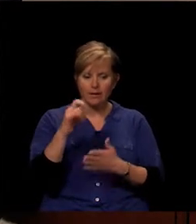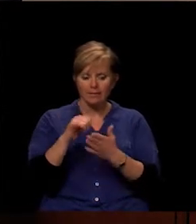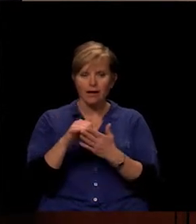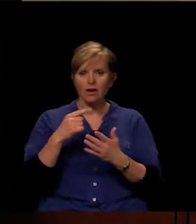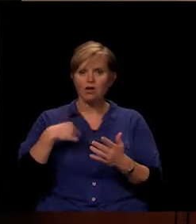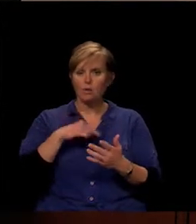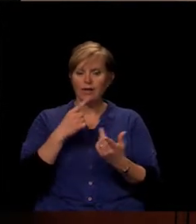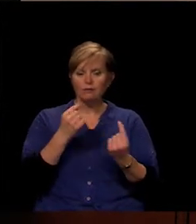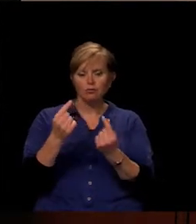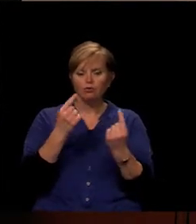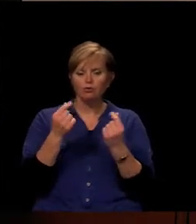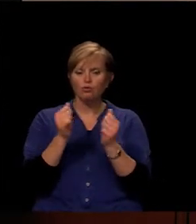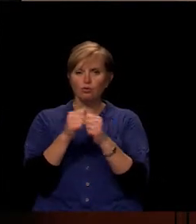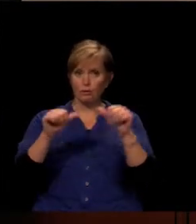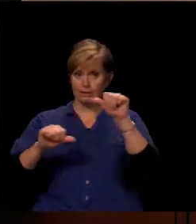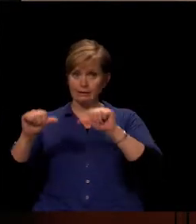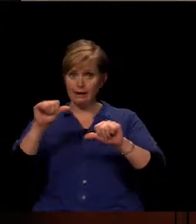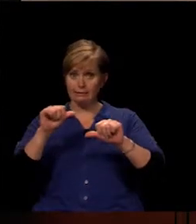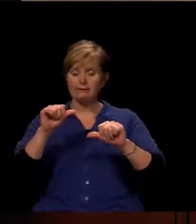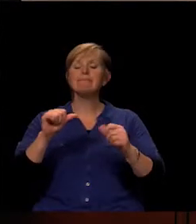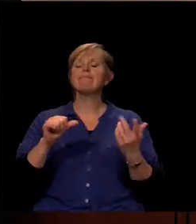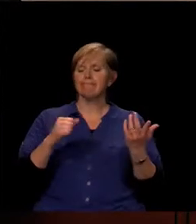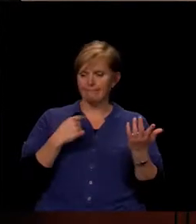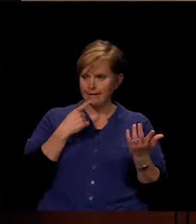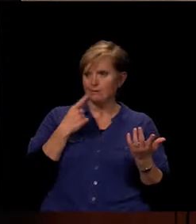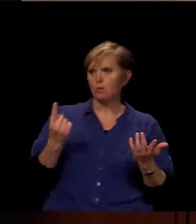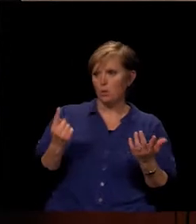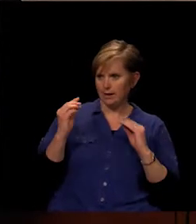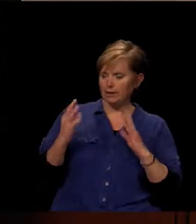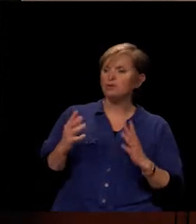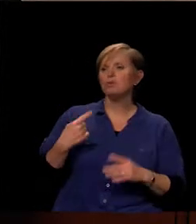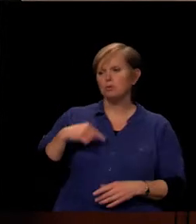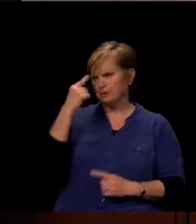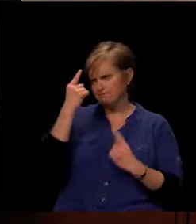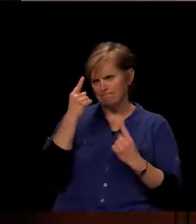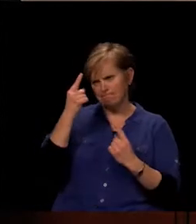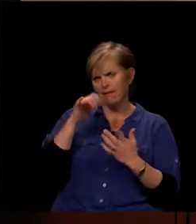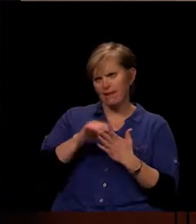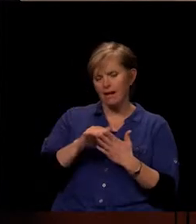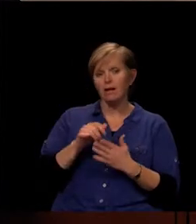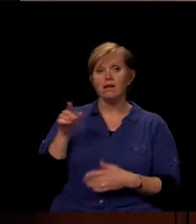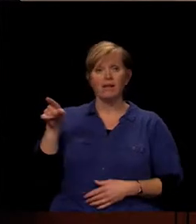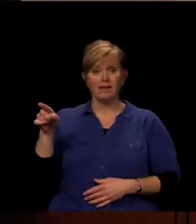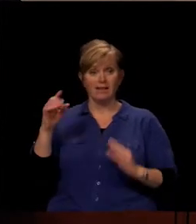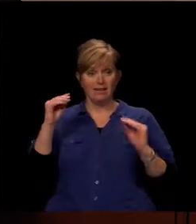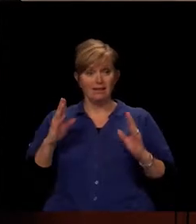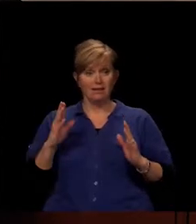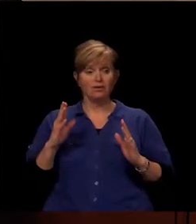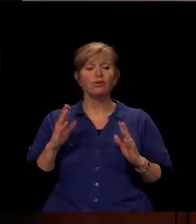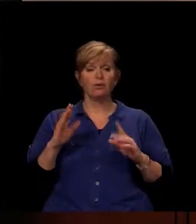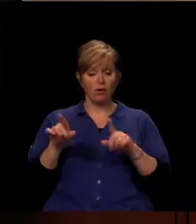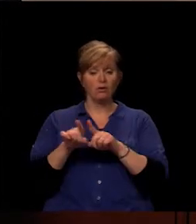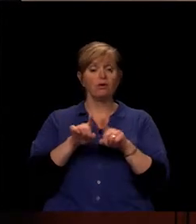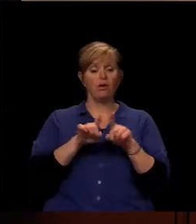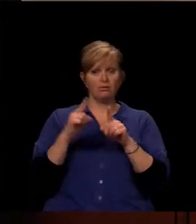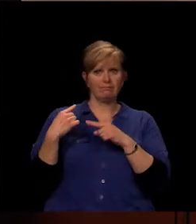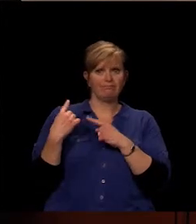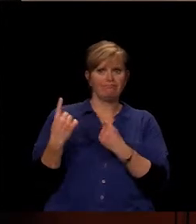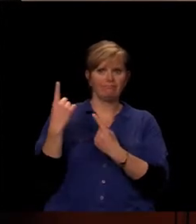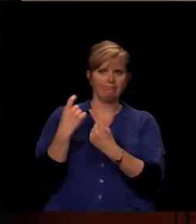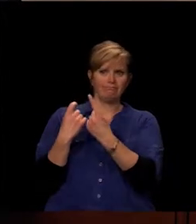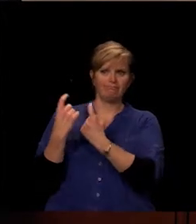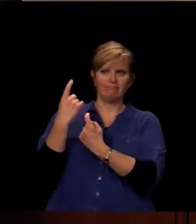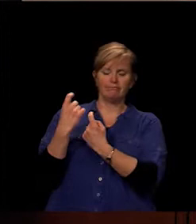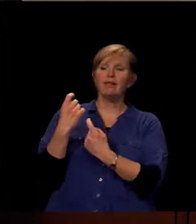And I said, well, as a matter of fact, that's something we're considering. And this is a teacher who also has been asked me the last couple of years.